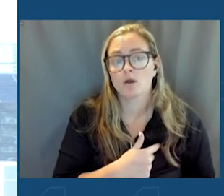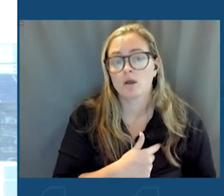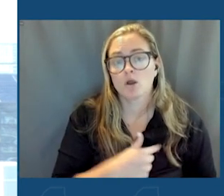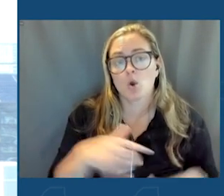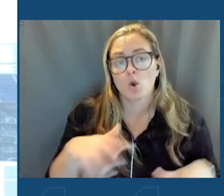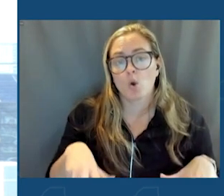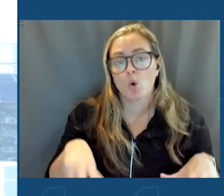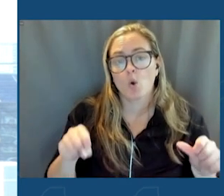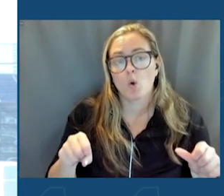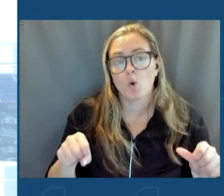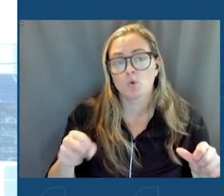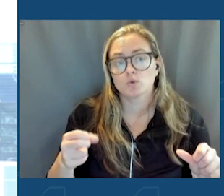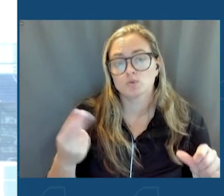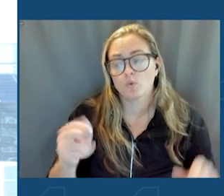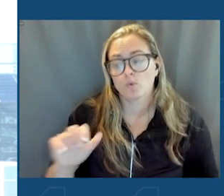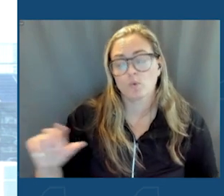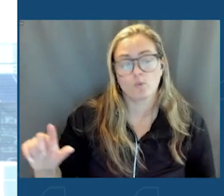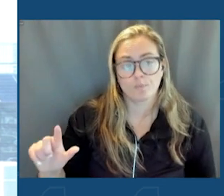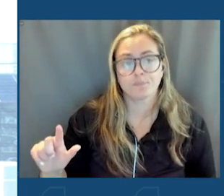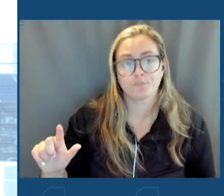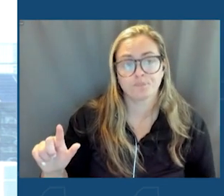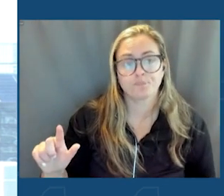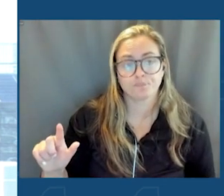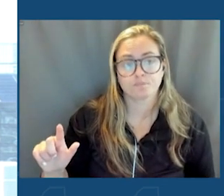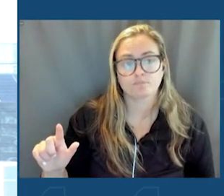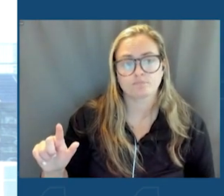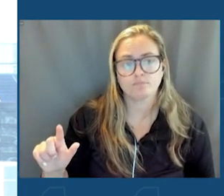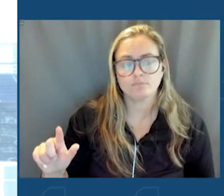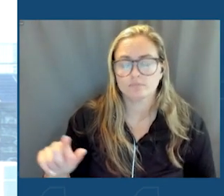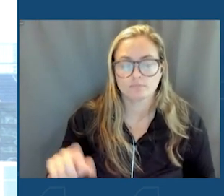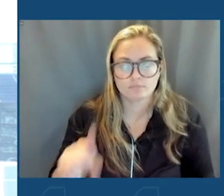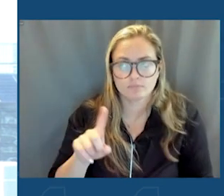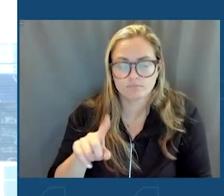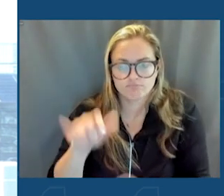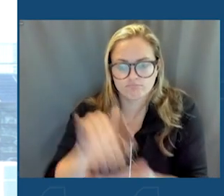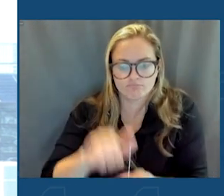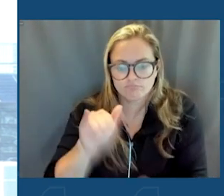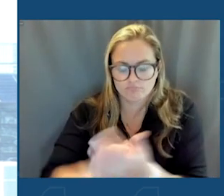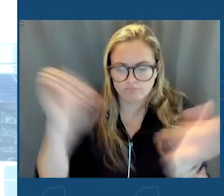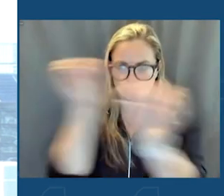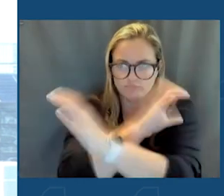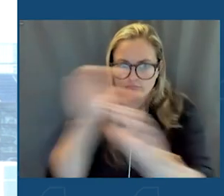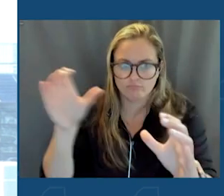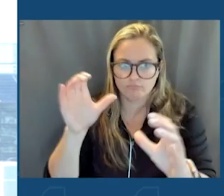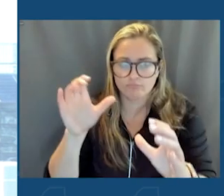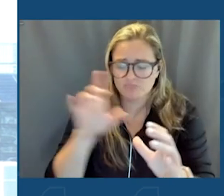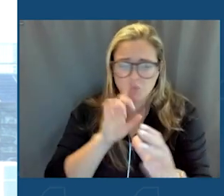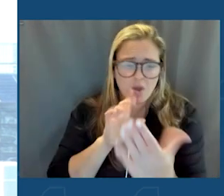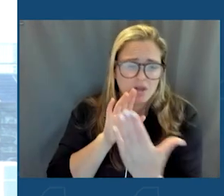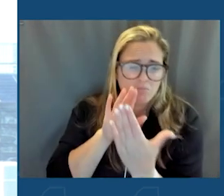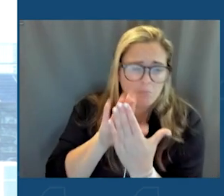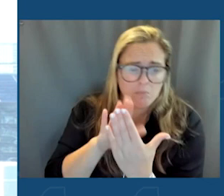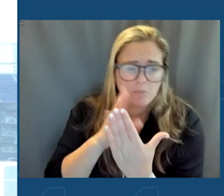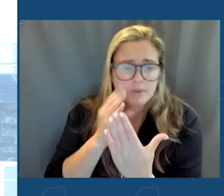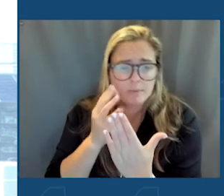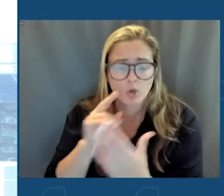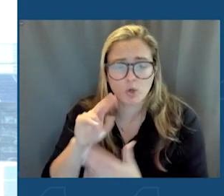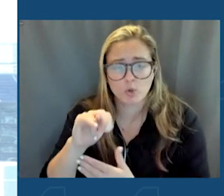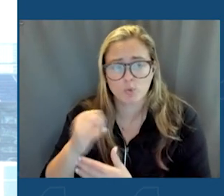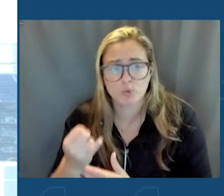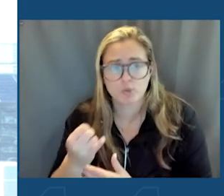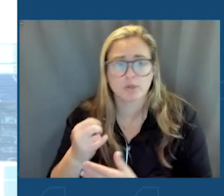Governor Hochul, today. I cannot imagine, literally, as someone whose nose is pressed up against the New Jersey-New York glass